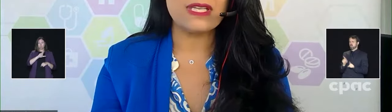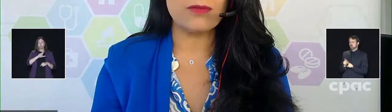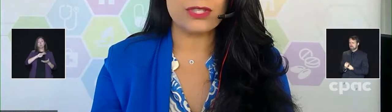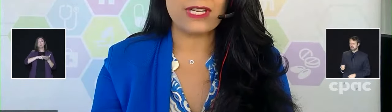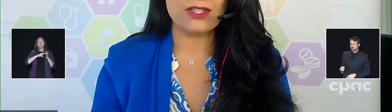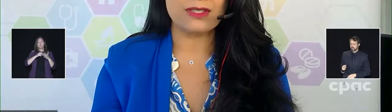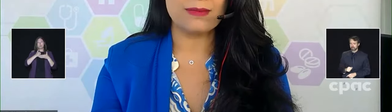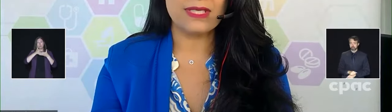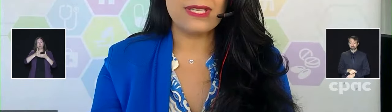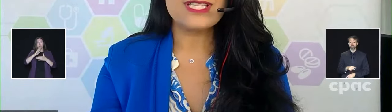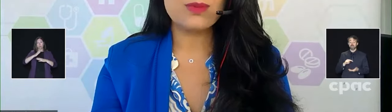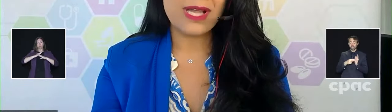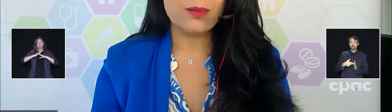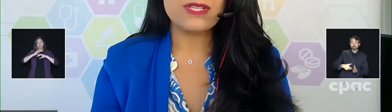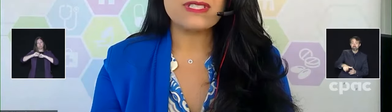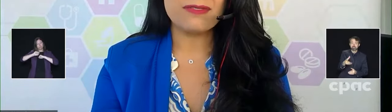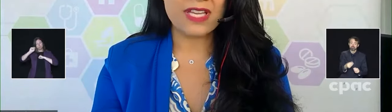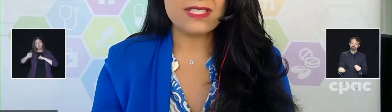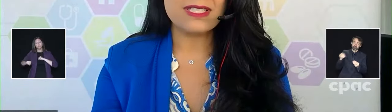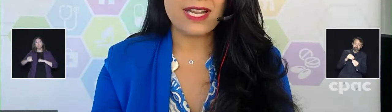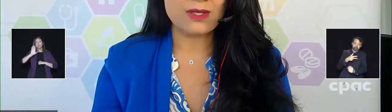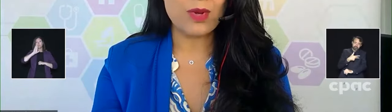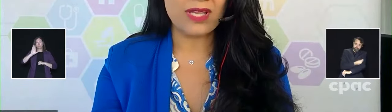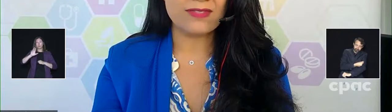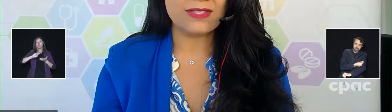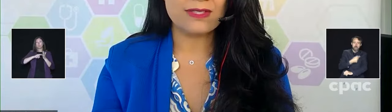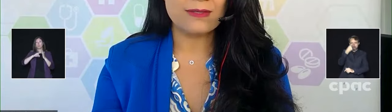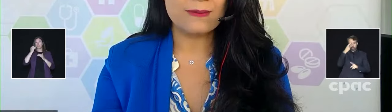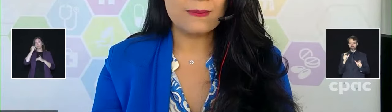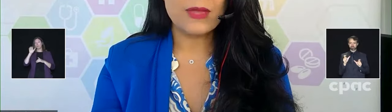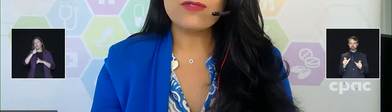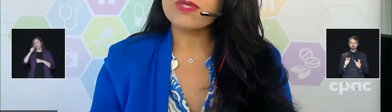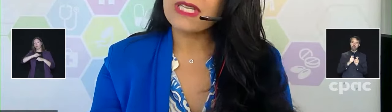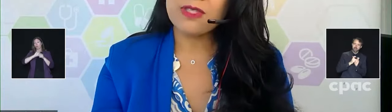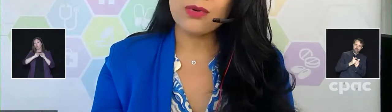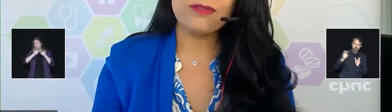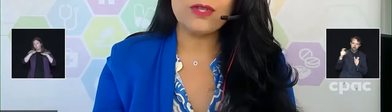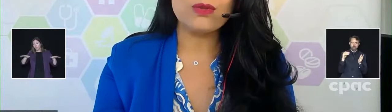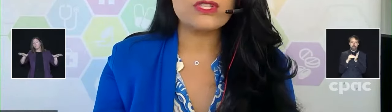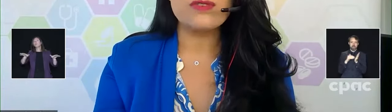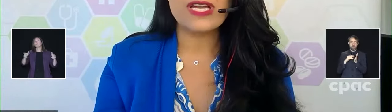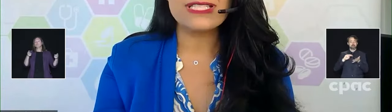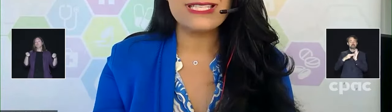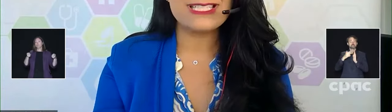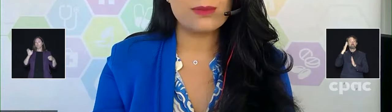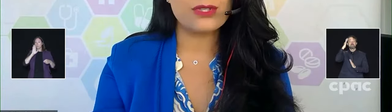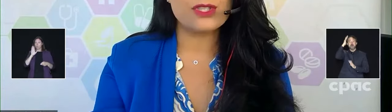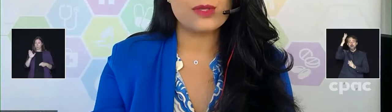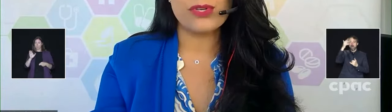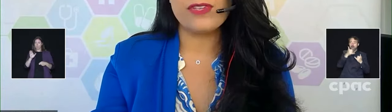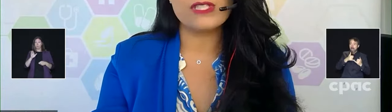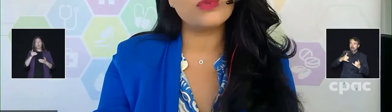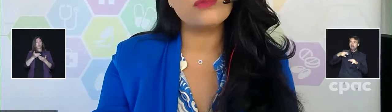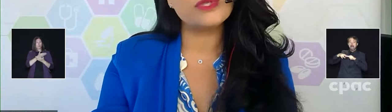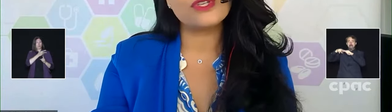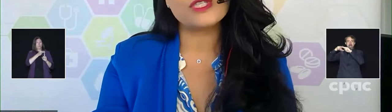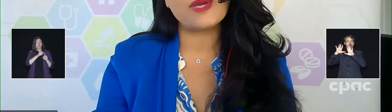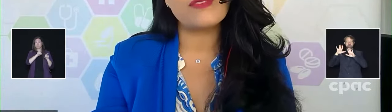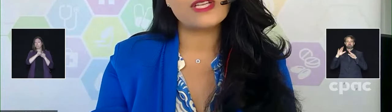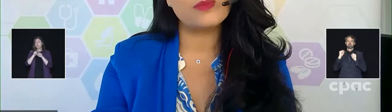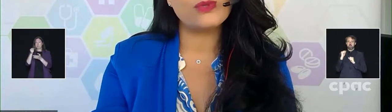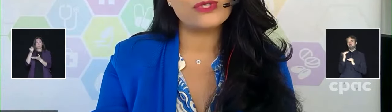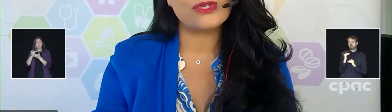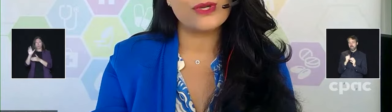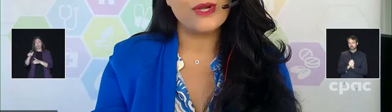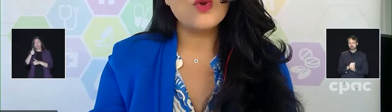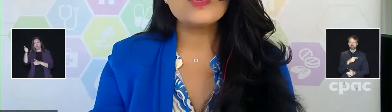durability of protection. This will help us face the next waves. From a safety point of view, this new vaccine is similar to the previous approved Moderna